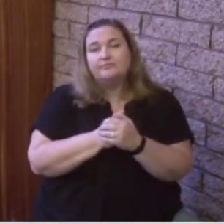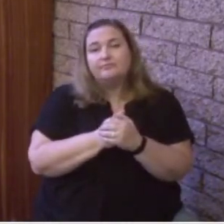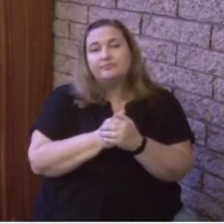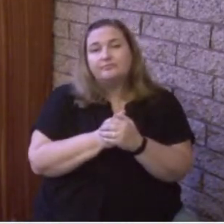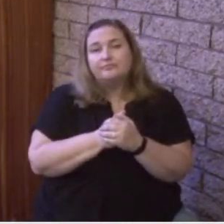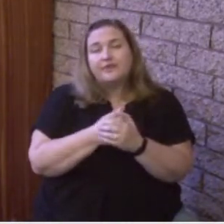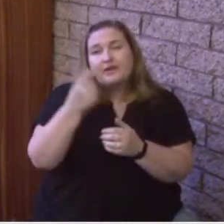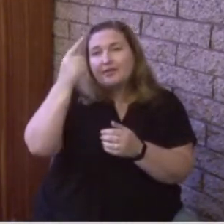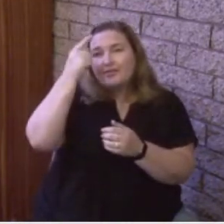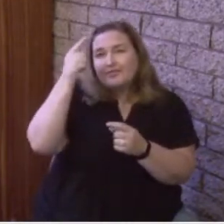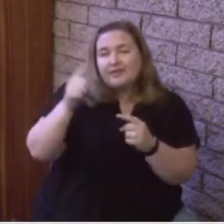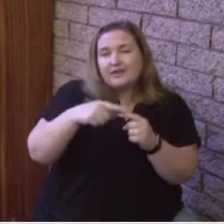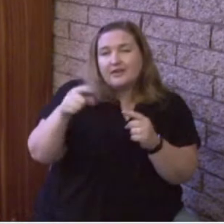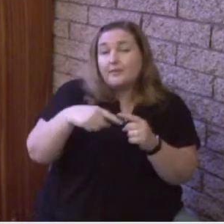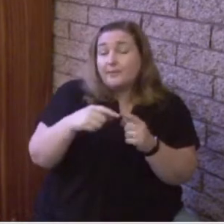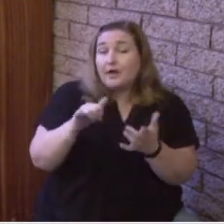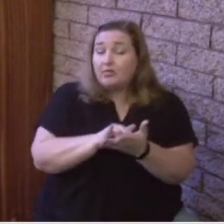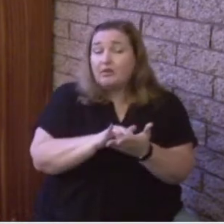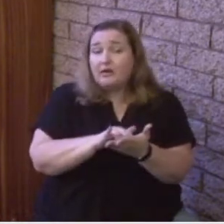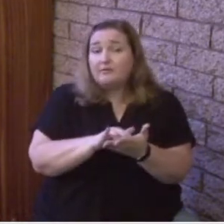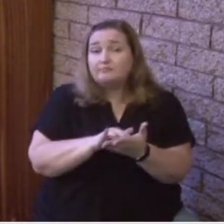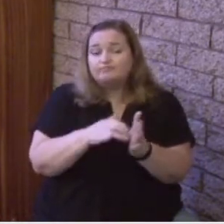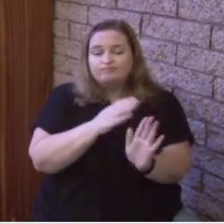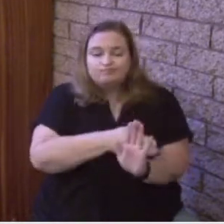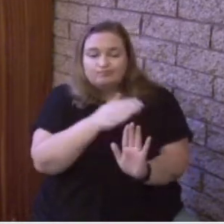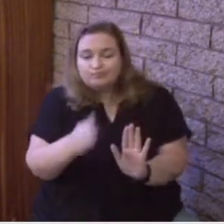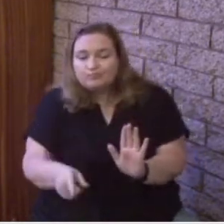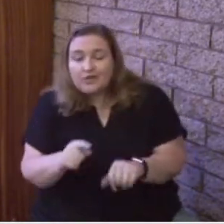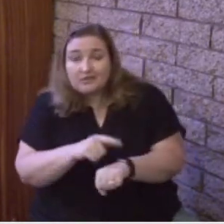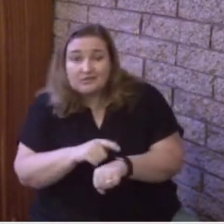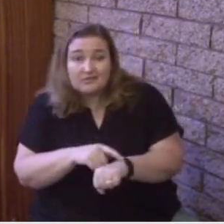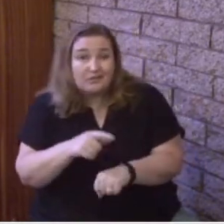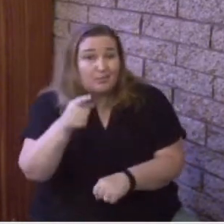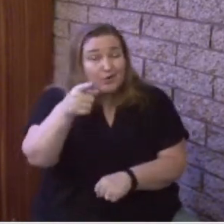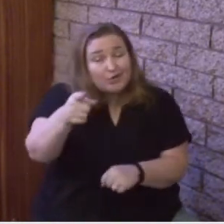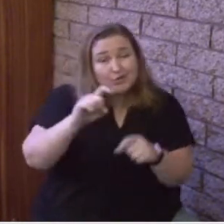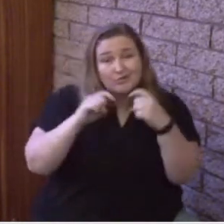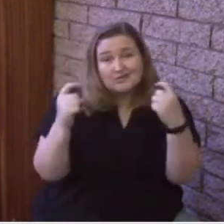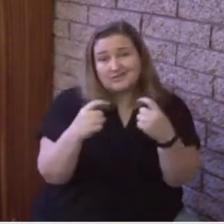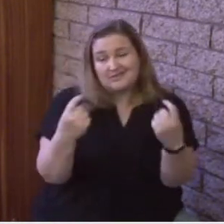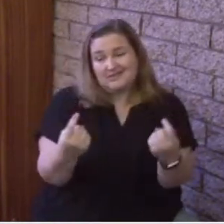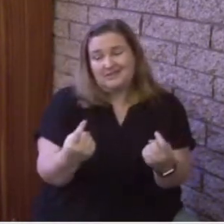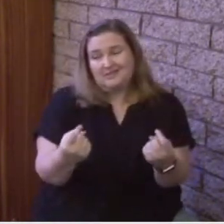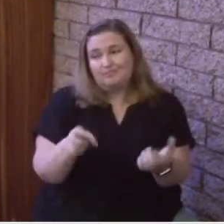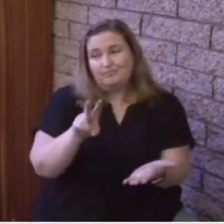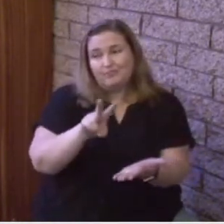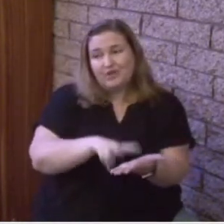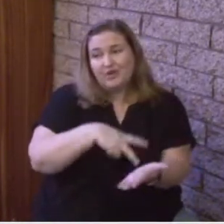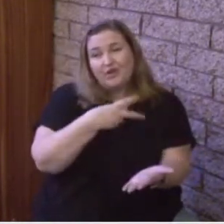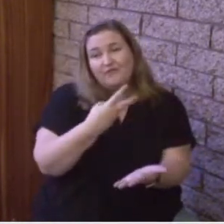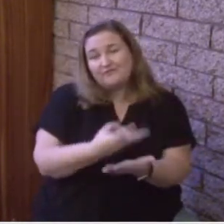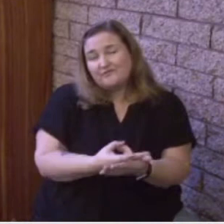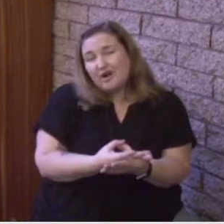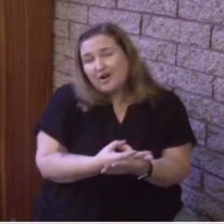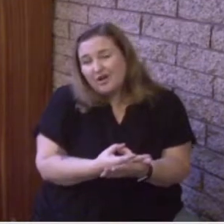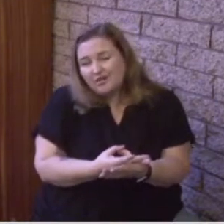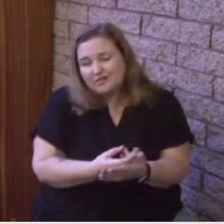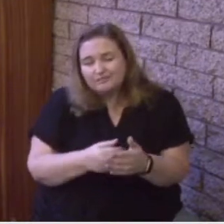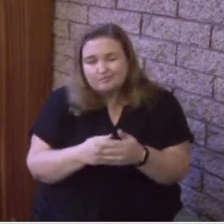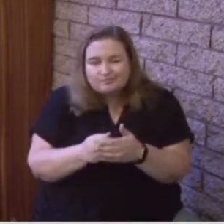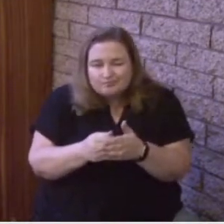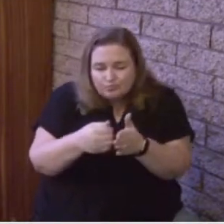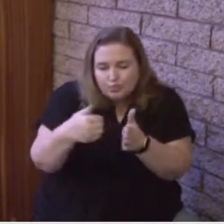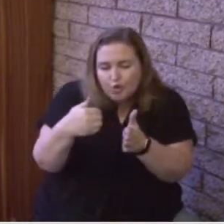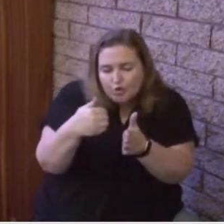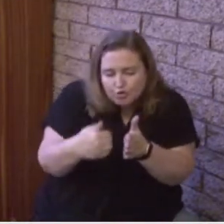Think about that the next time maybe you sin, or maybe you fall, what you think, maybe you're falling away from God,